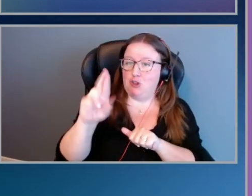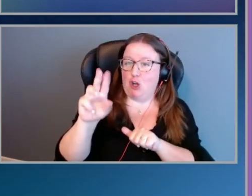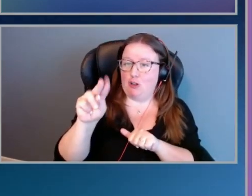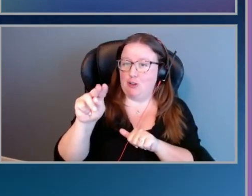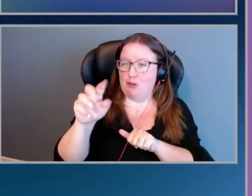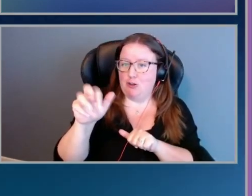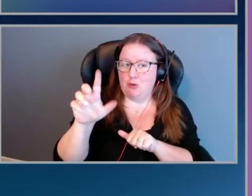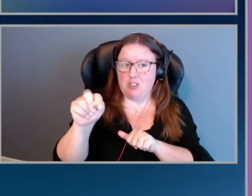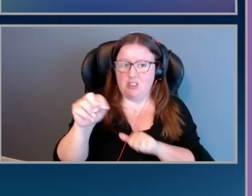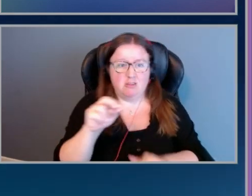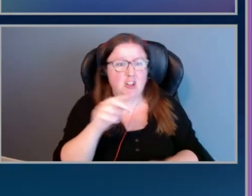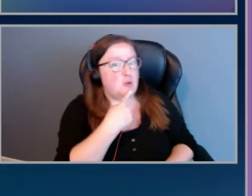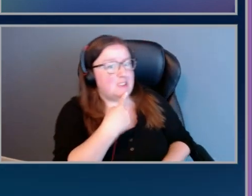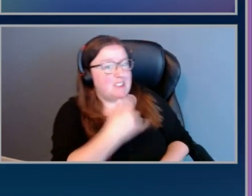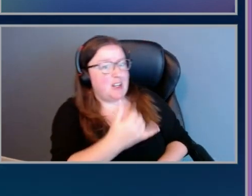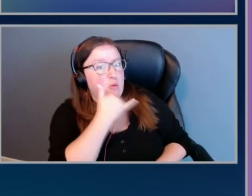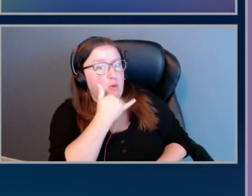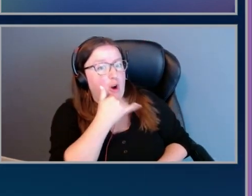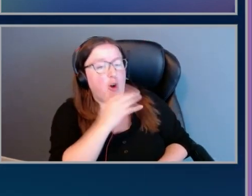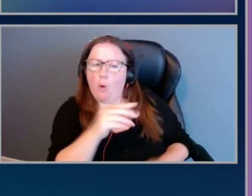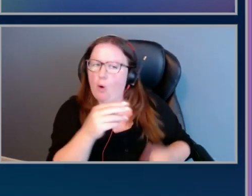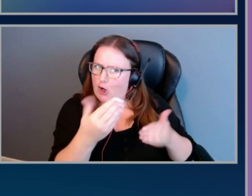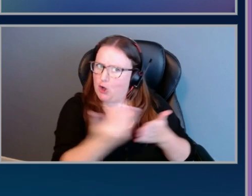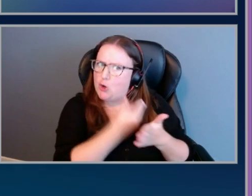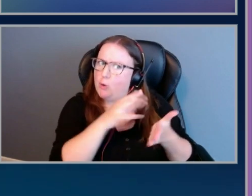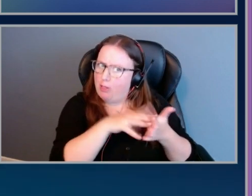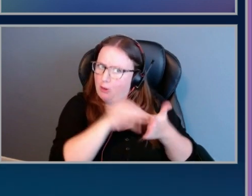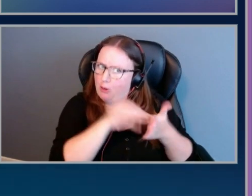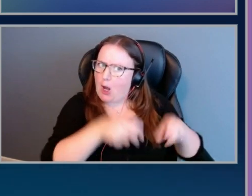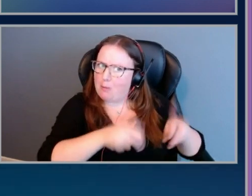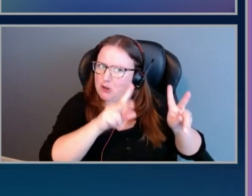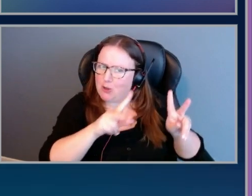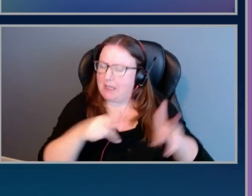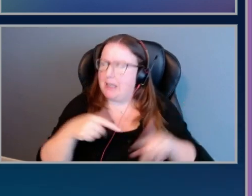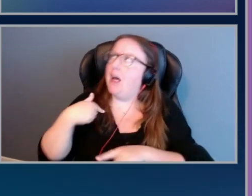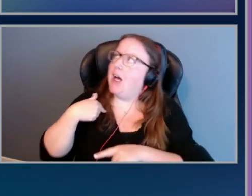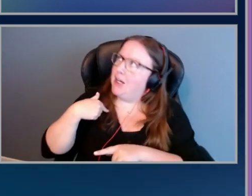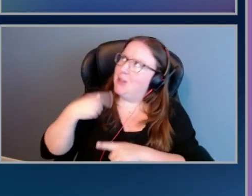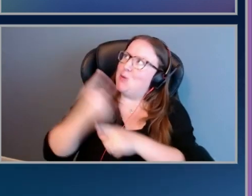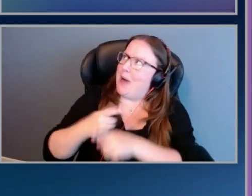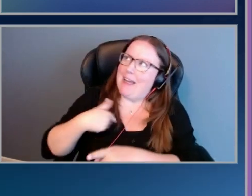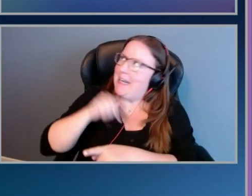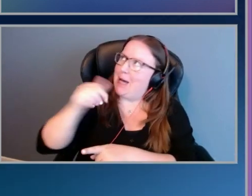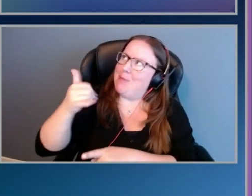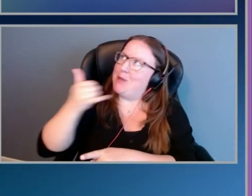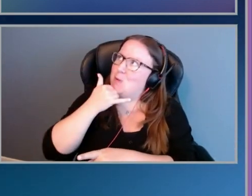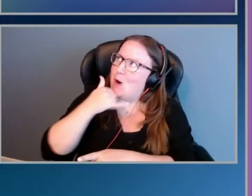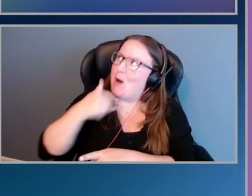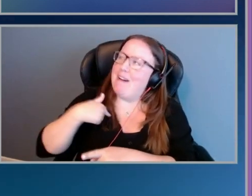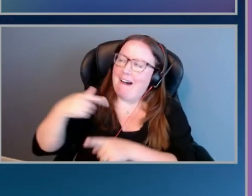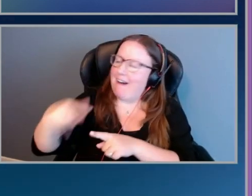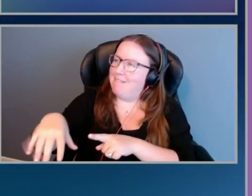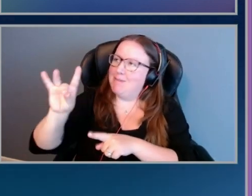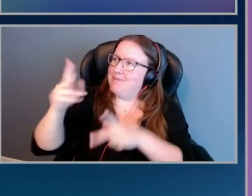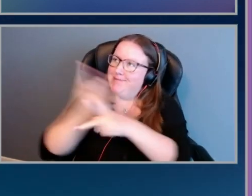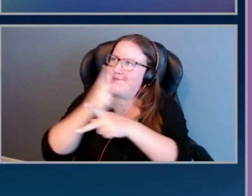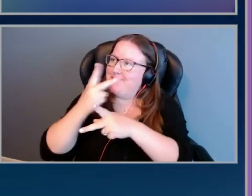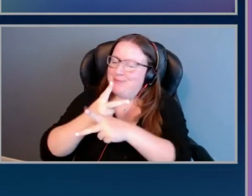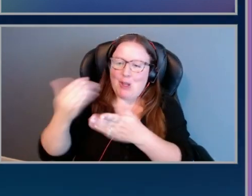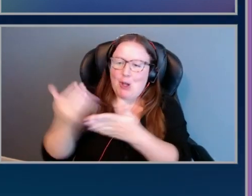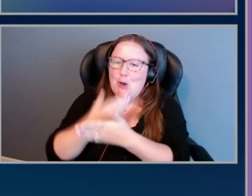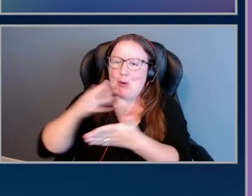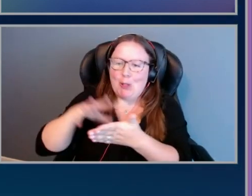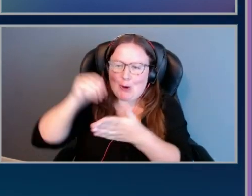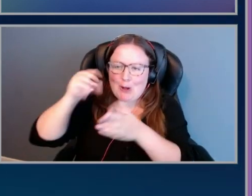wrong or you discovered a new learning opportunity? I'm going to say I discovered a new learning opportunity. And I also just clicked a random